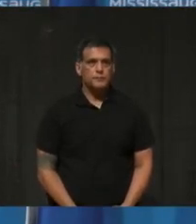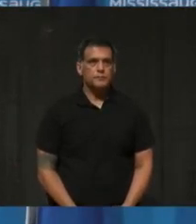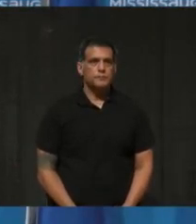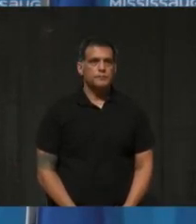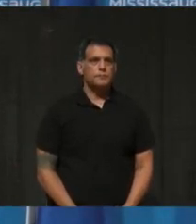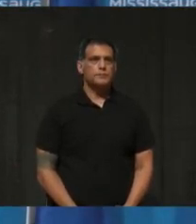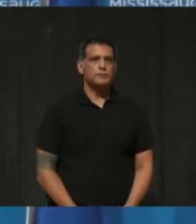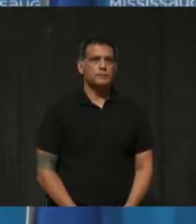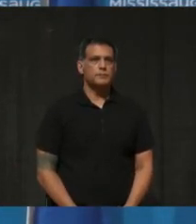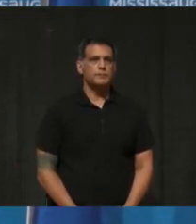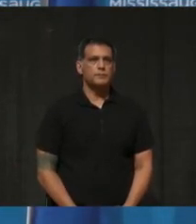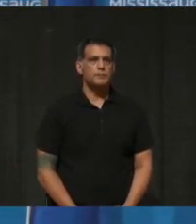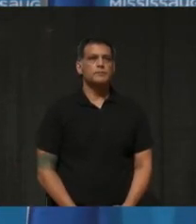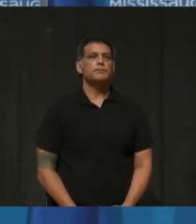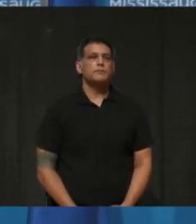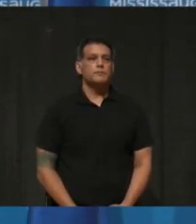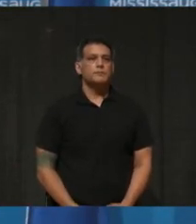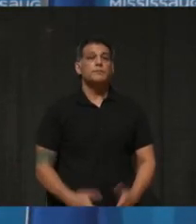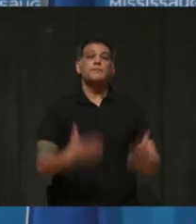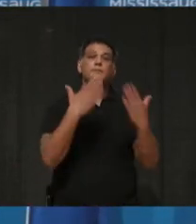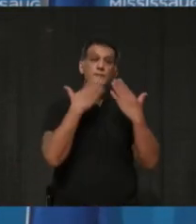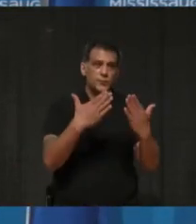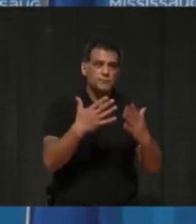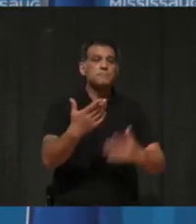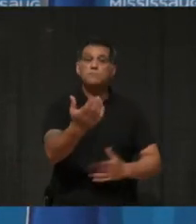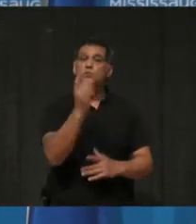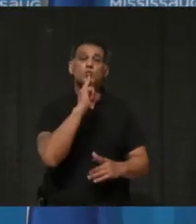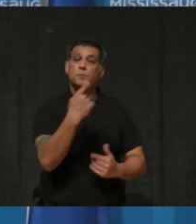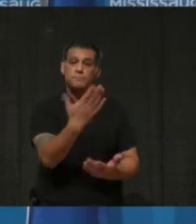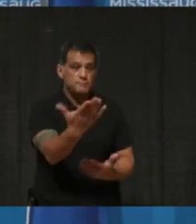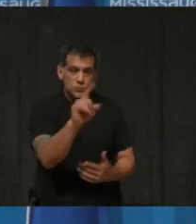Yeah. Thanks, Steve. Go ahead with your question.